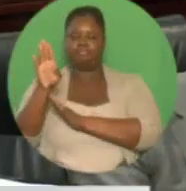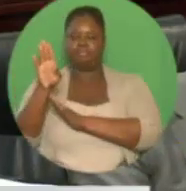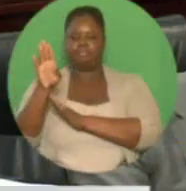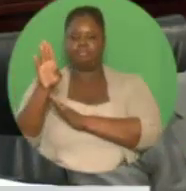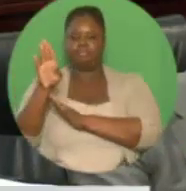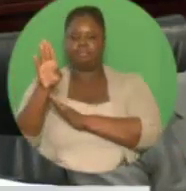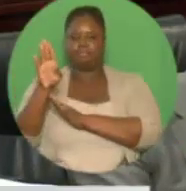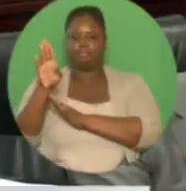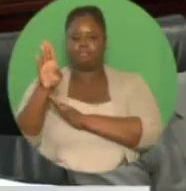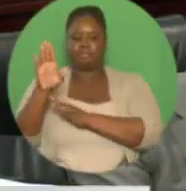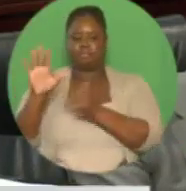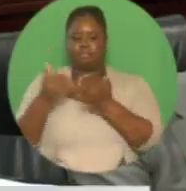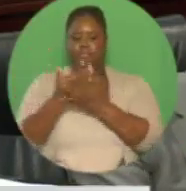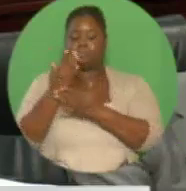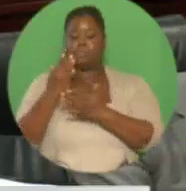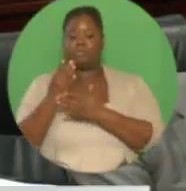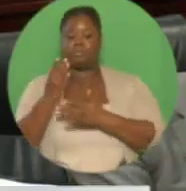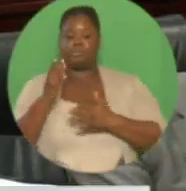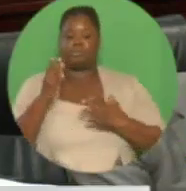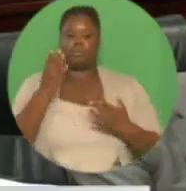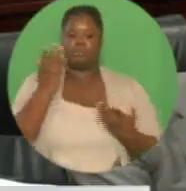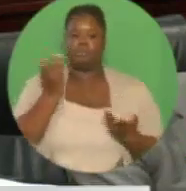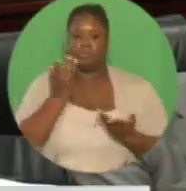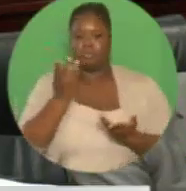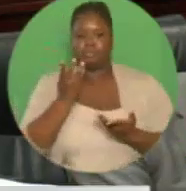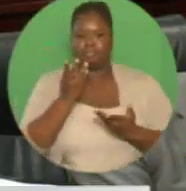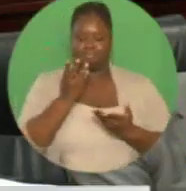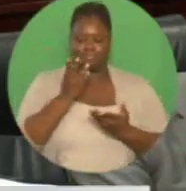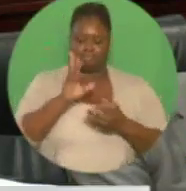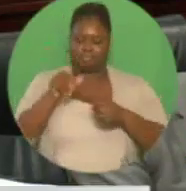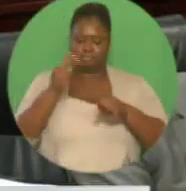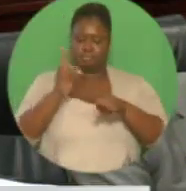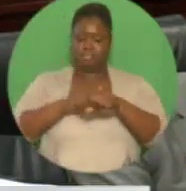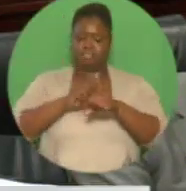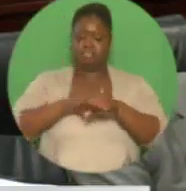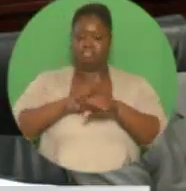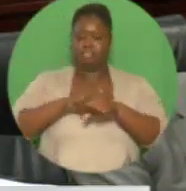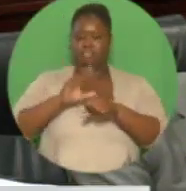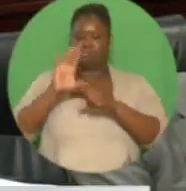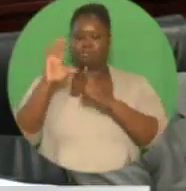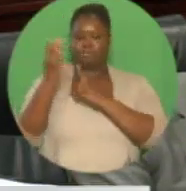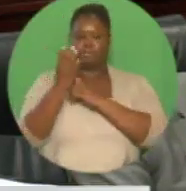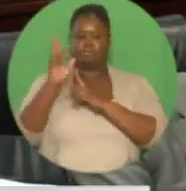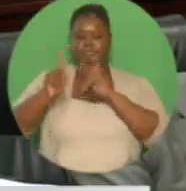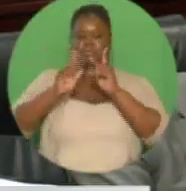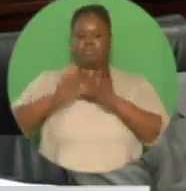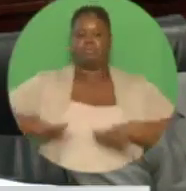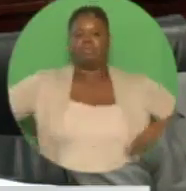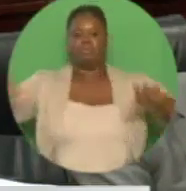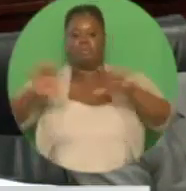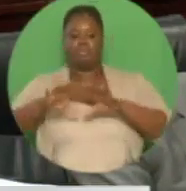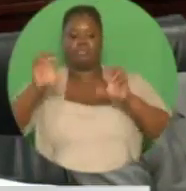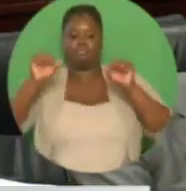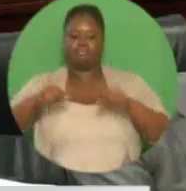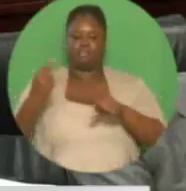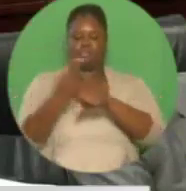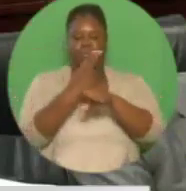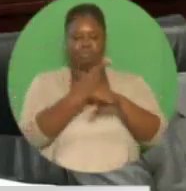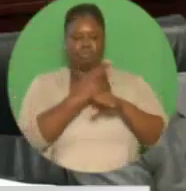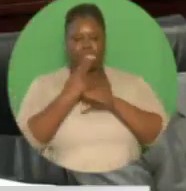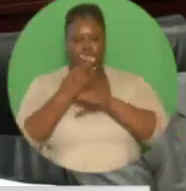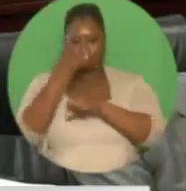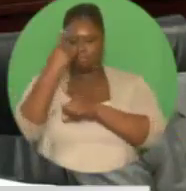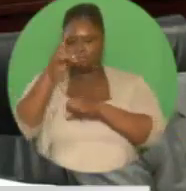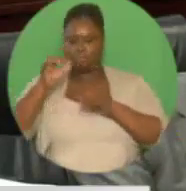community will have access to the premier multipurpose complex, which will be used by schools and communities to